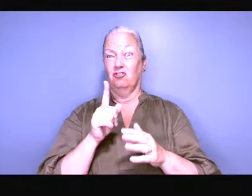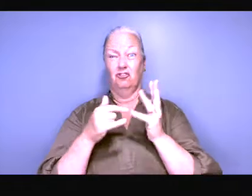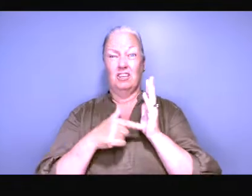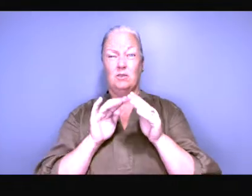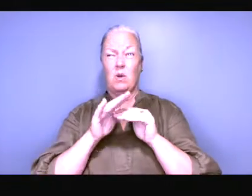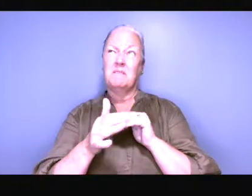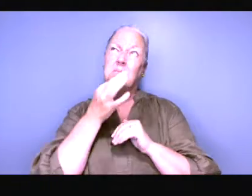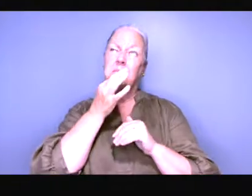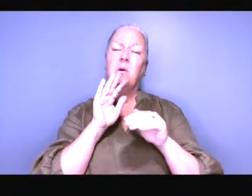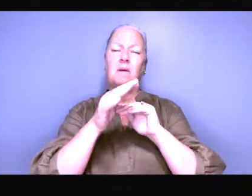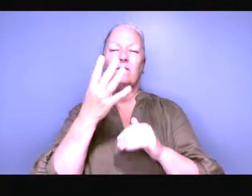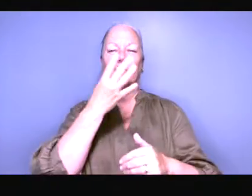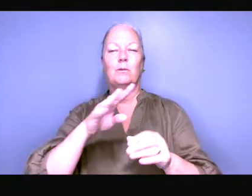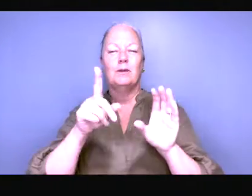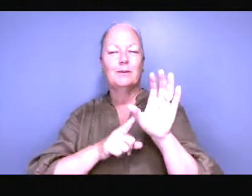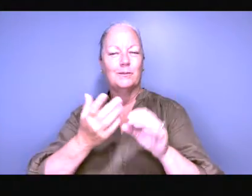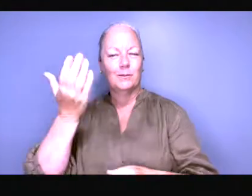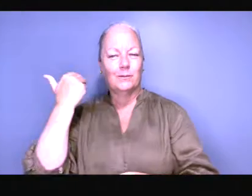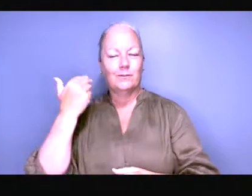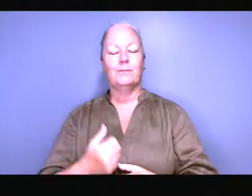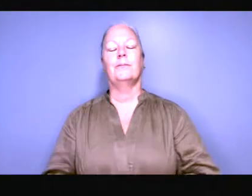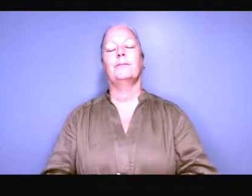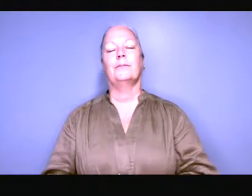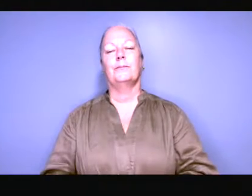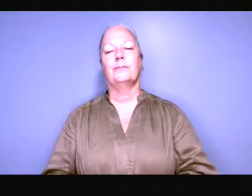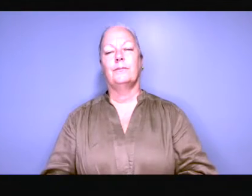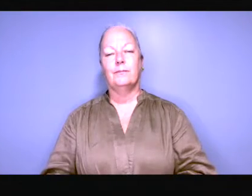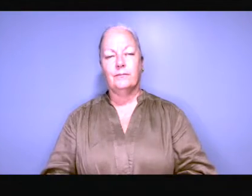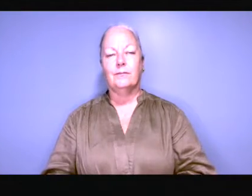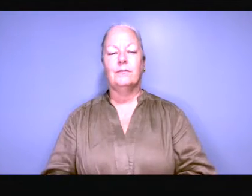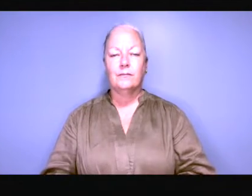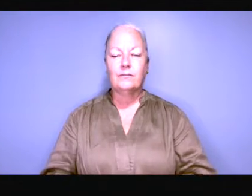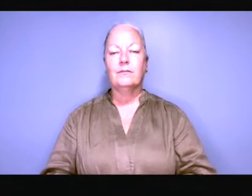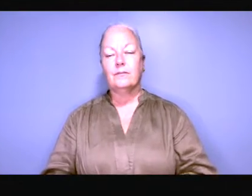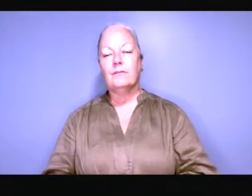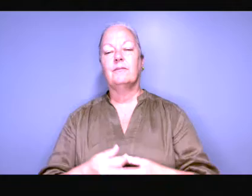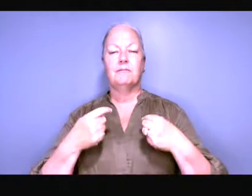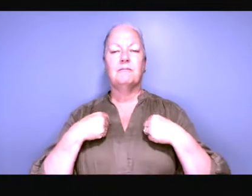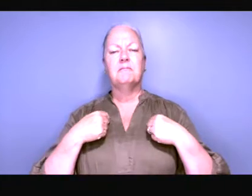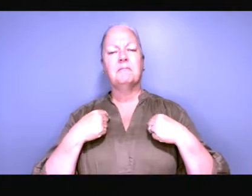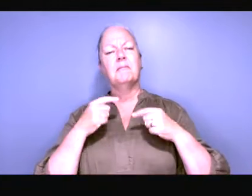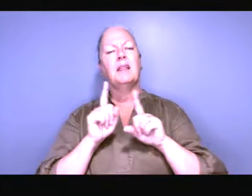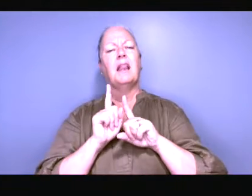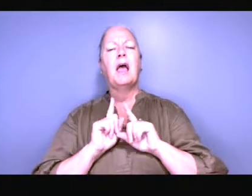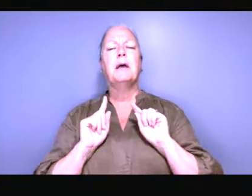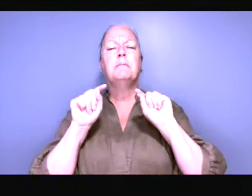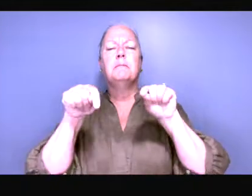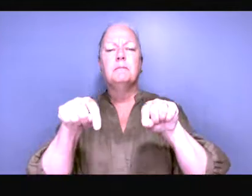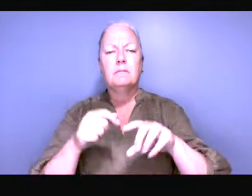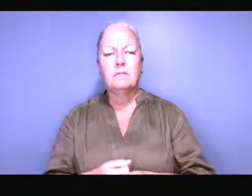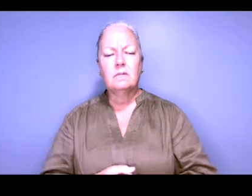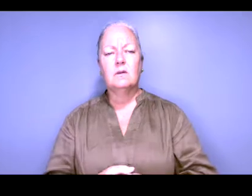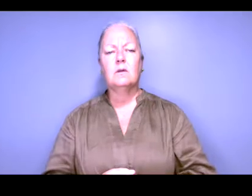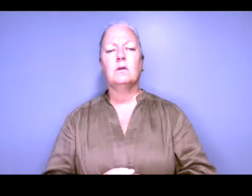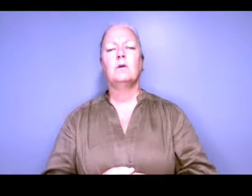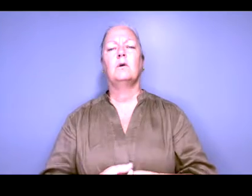back just over 40 years ago a bit over 40 years ago gay men were